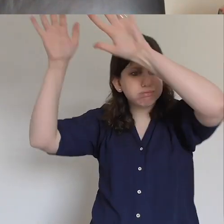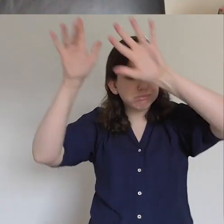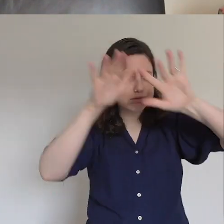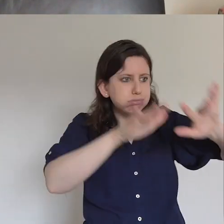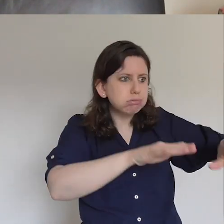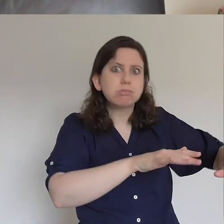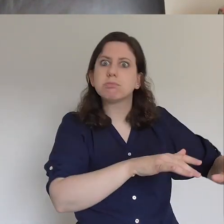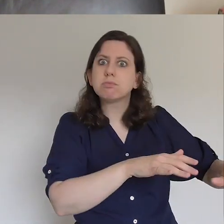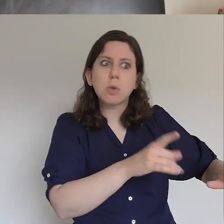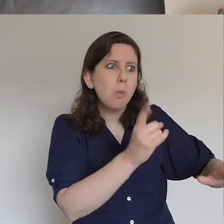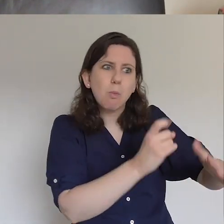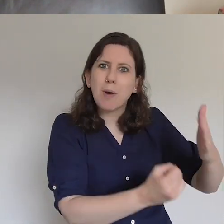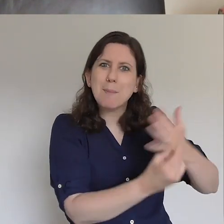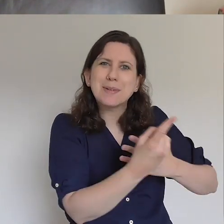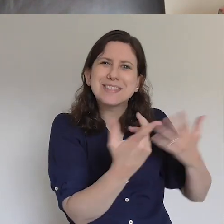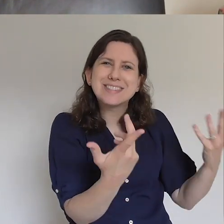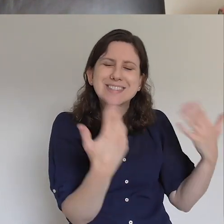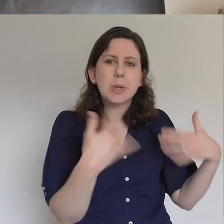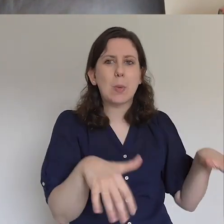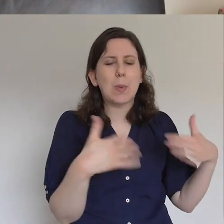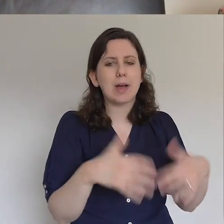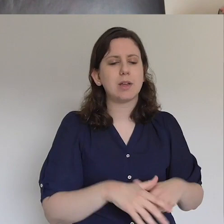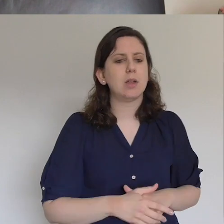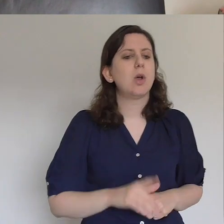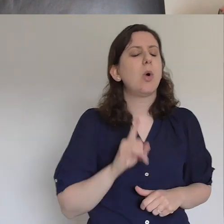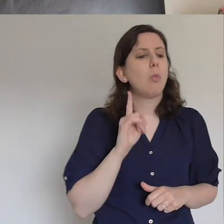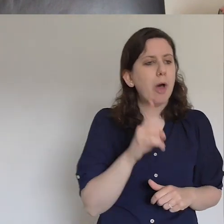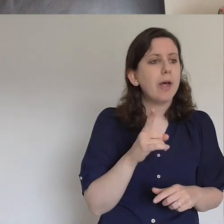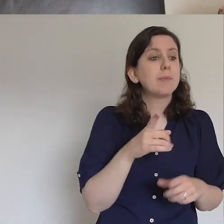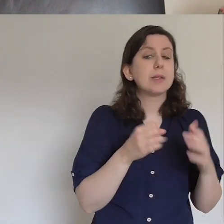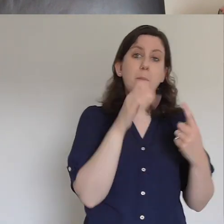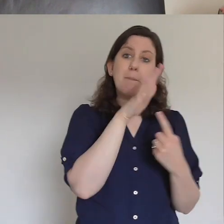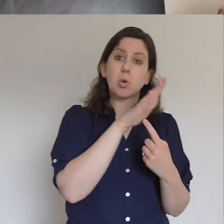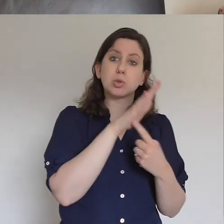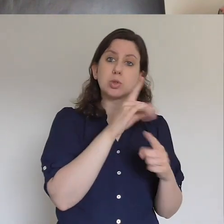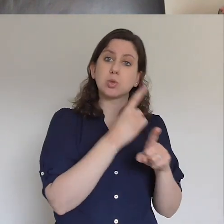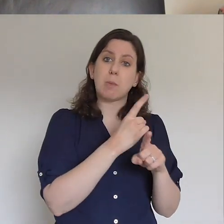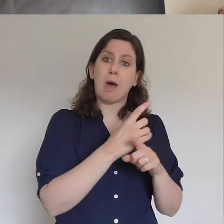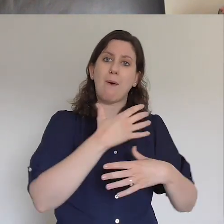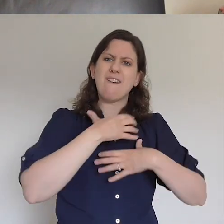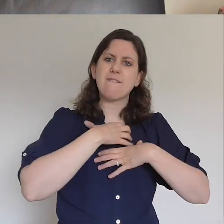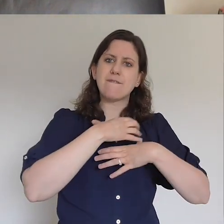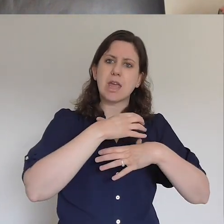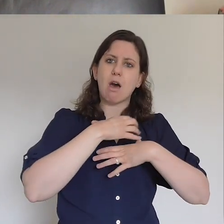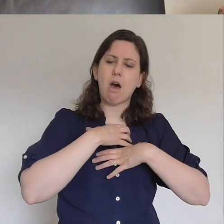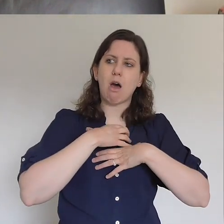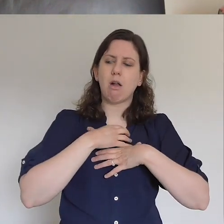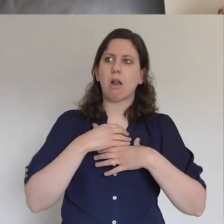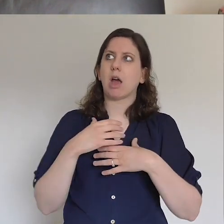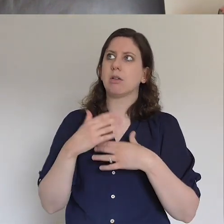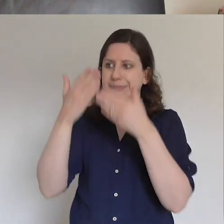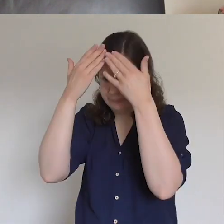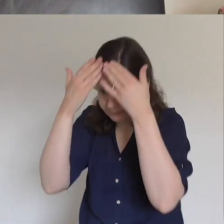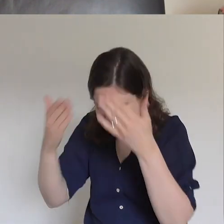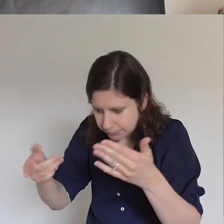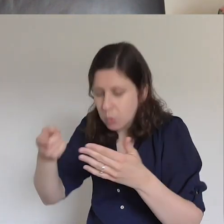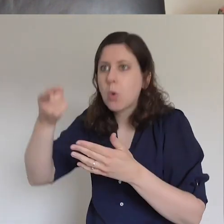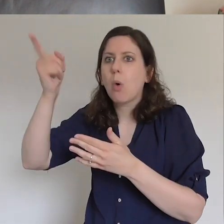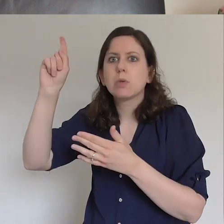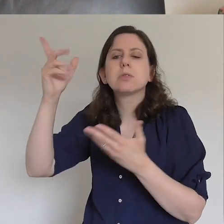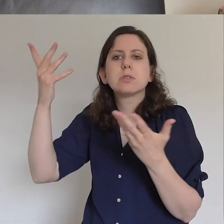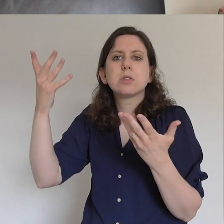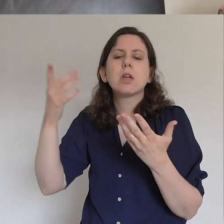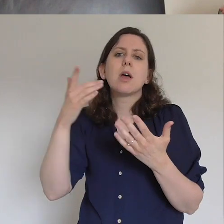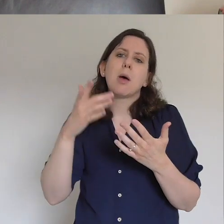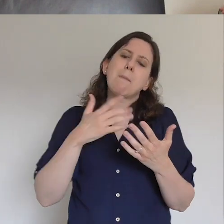very interesting though. The fear of the Lord piece is really important. Yeah. I remember one of my heroes, Rick Warren, seeing him on the Oprah Winfrey